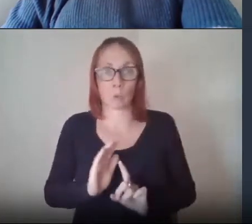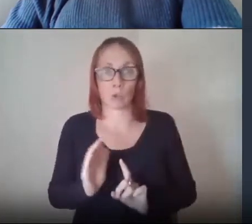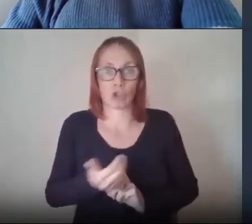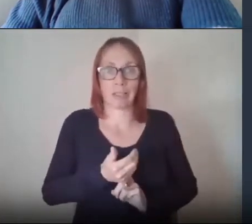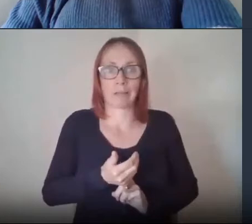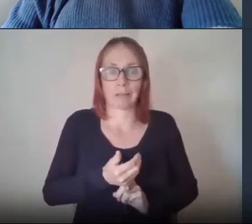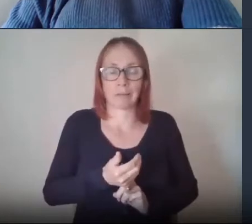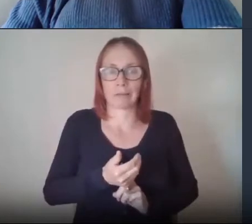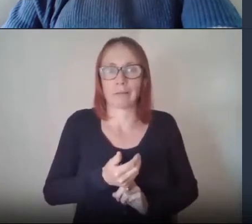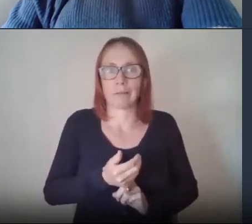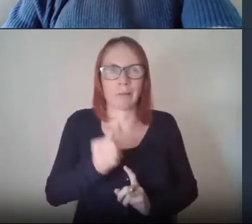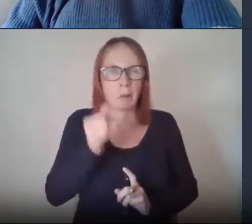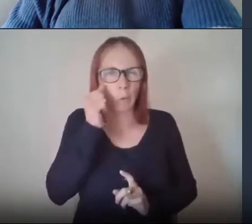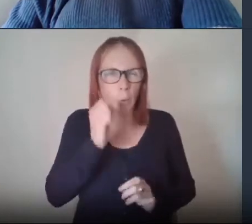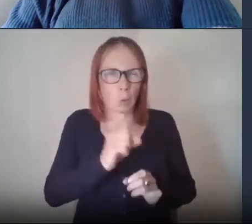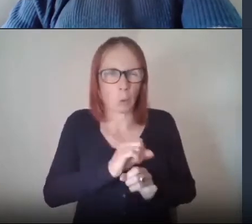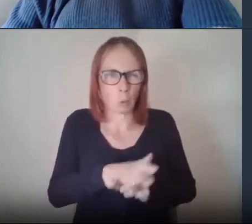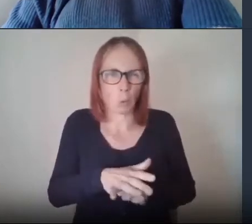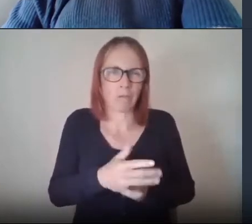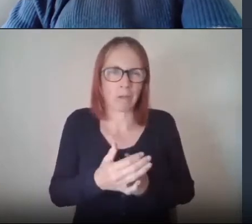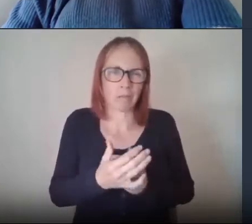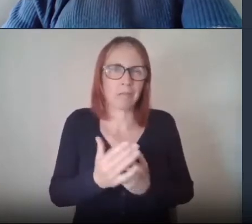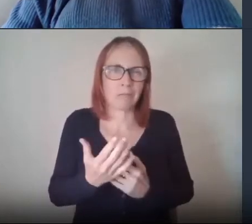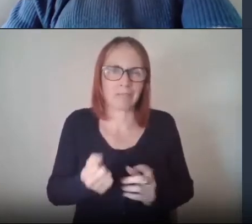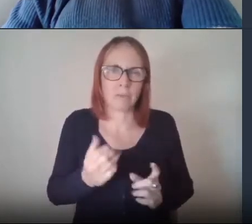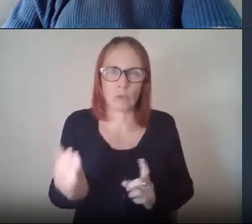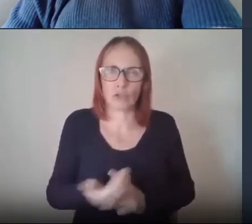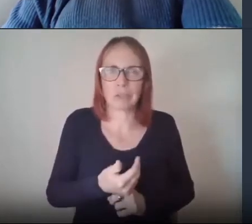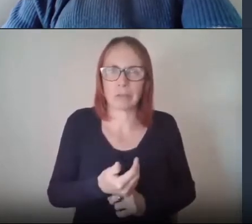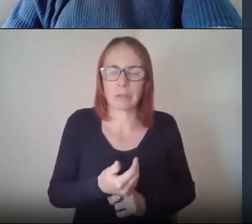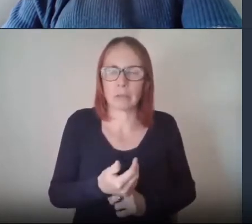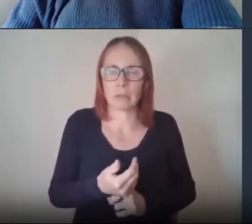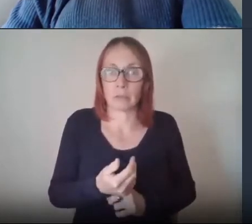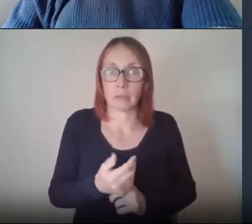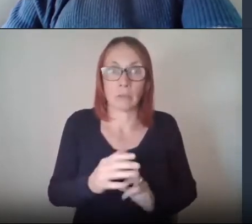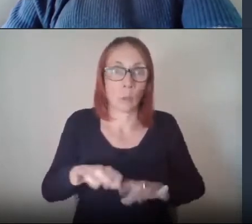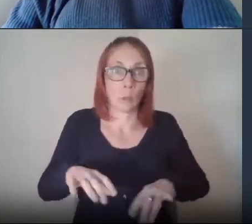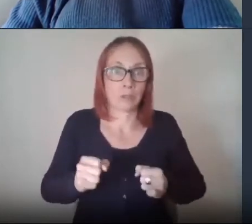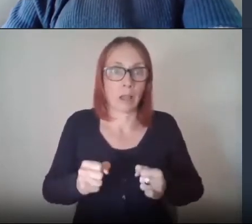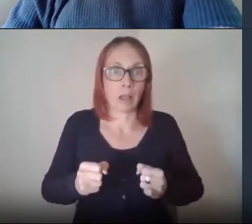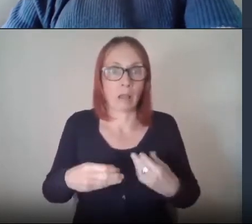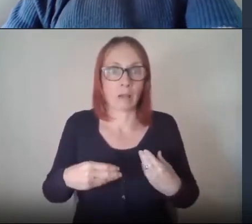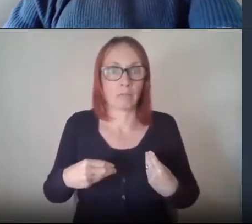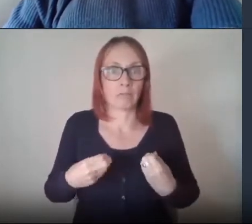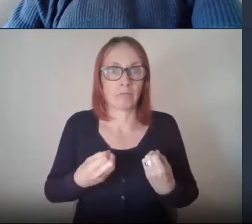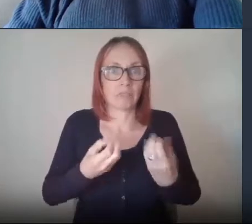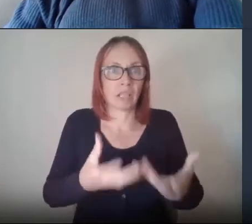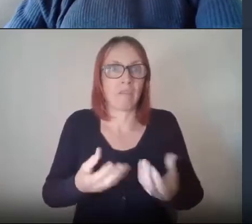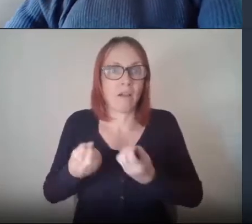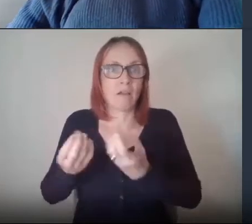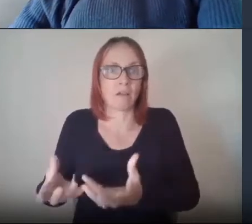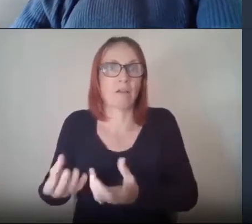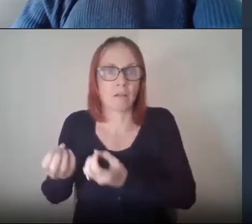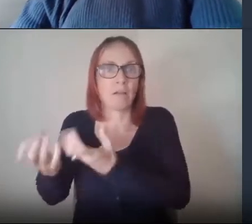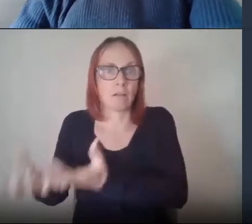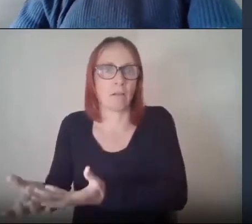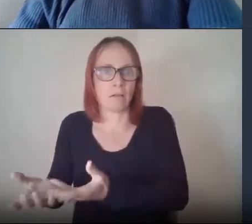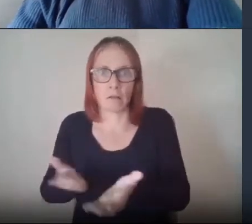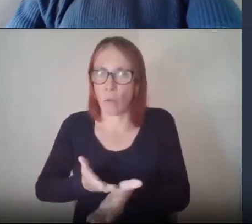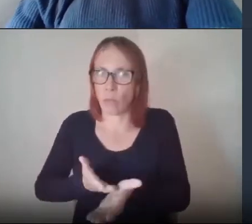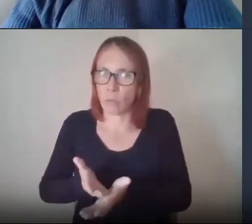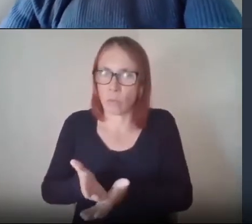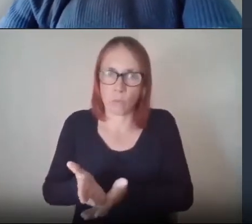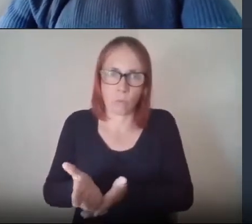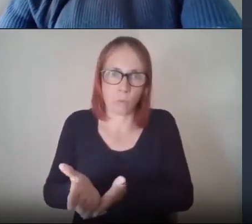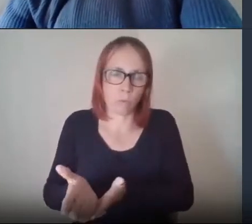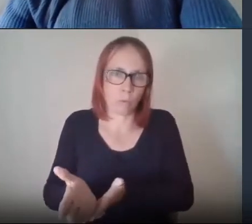um vulnerable within the household we then started doing deliveries continued that service throughout the only